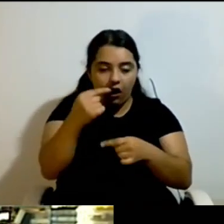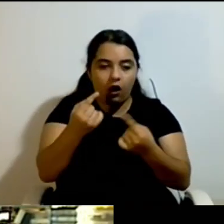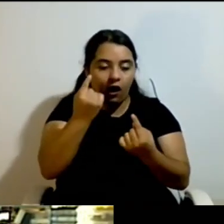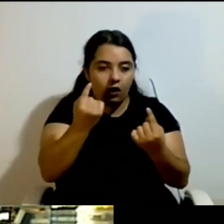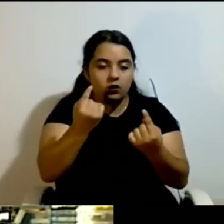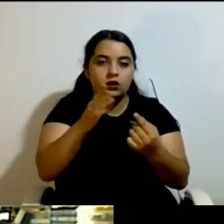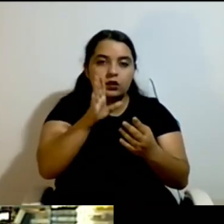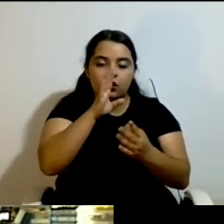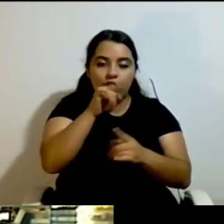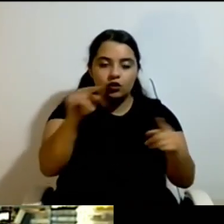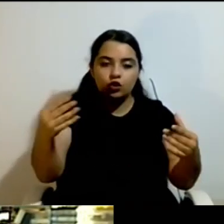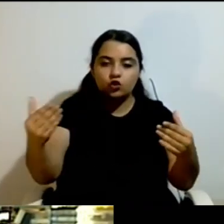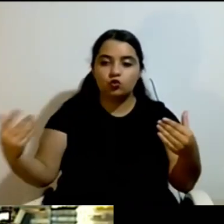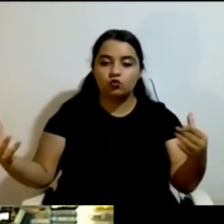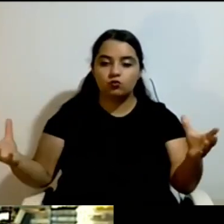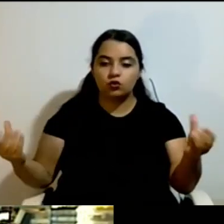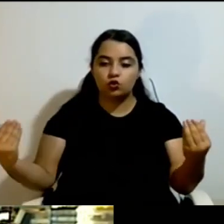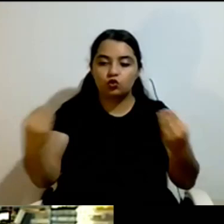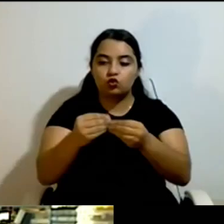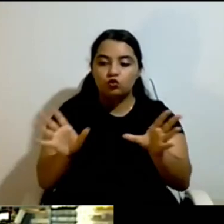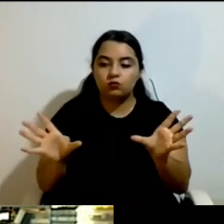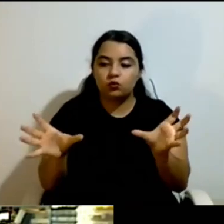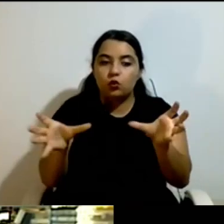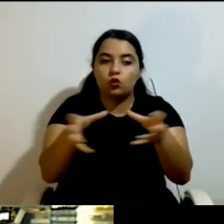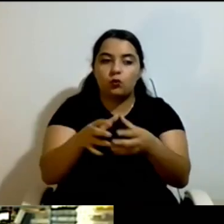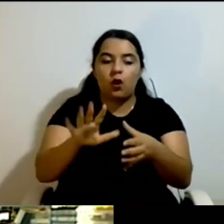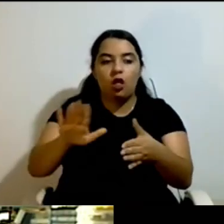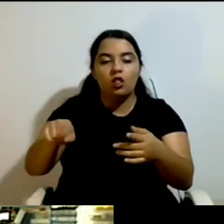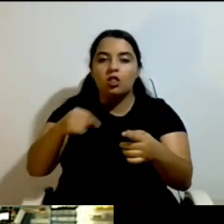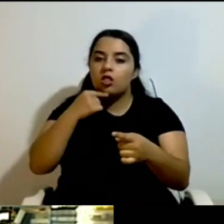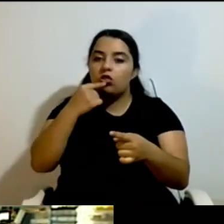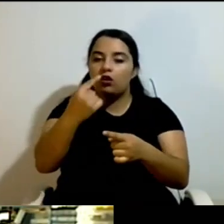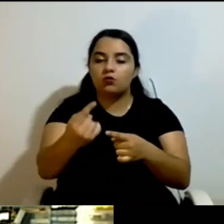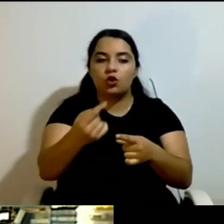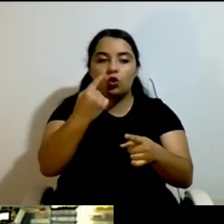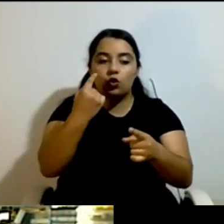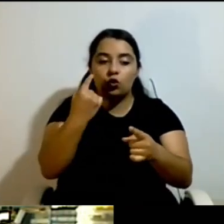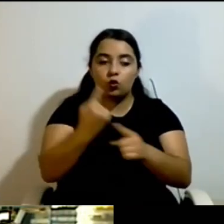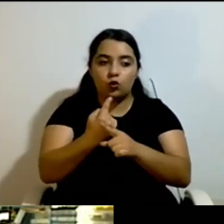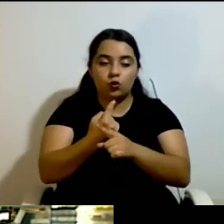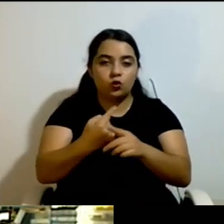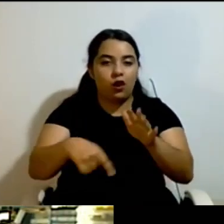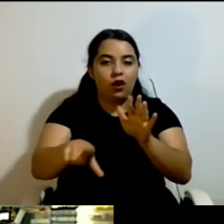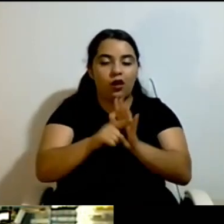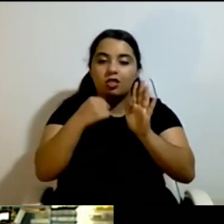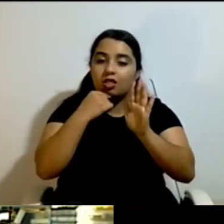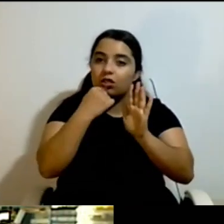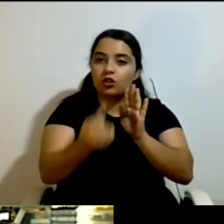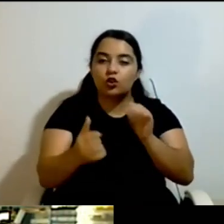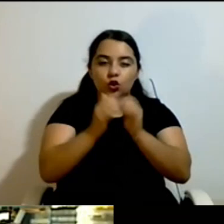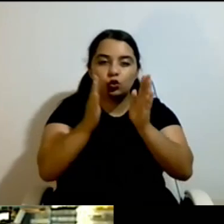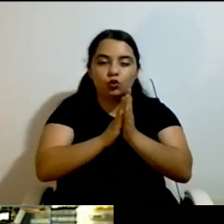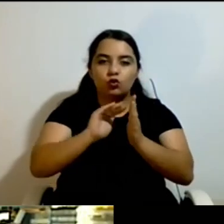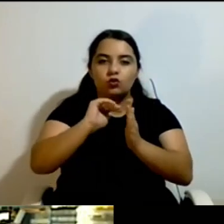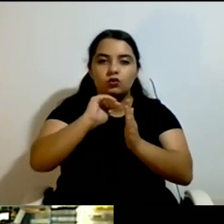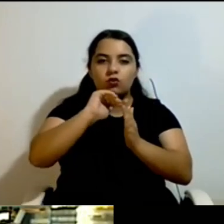facts, the things the law requires, and so on and so on, the paperwork, but the idea is what